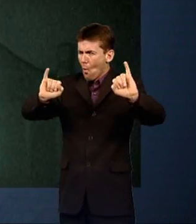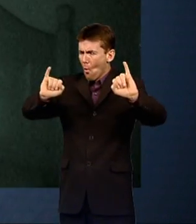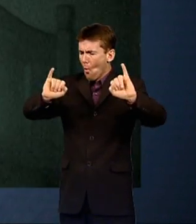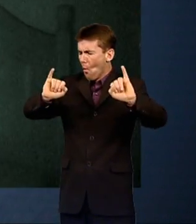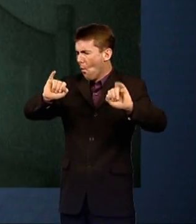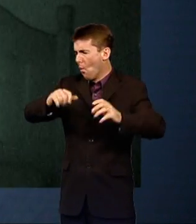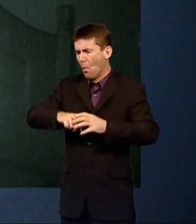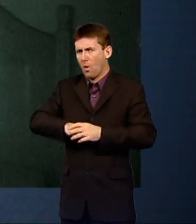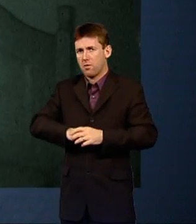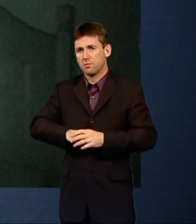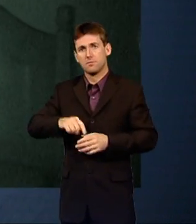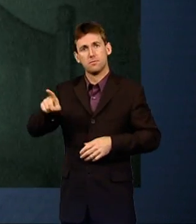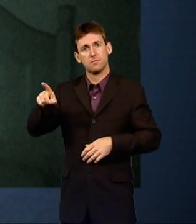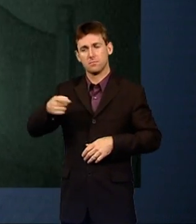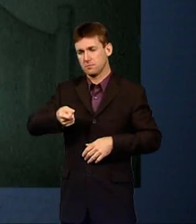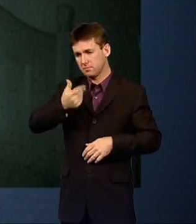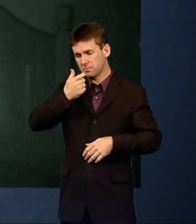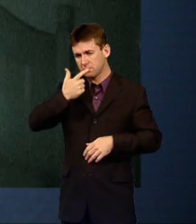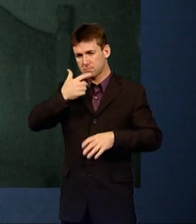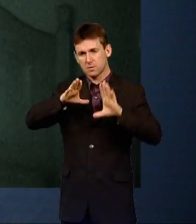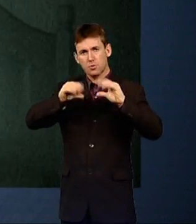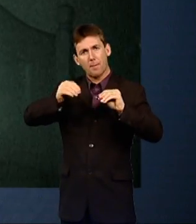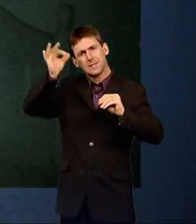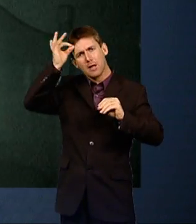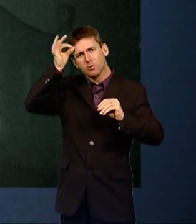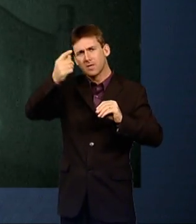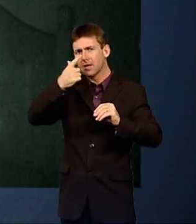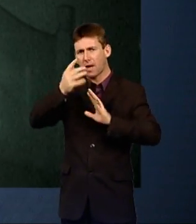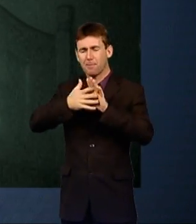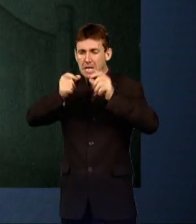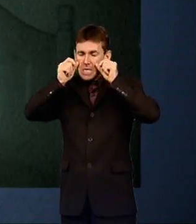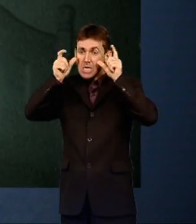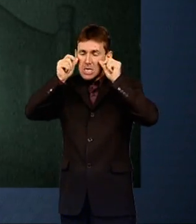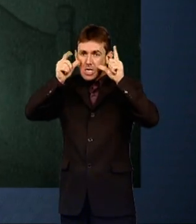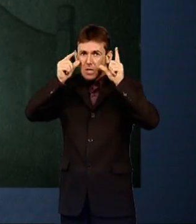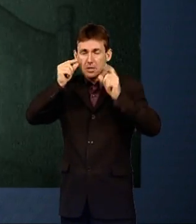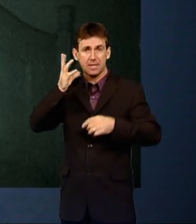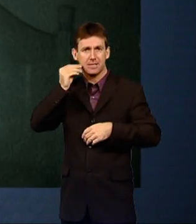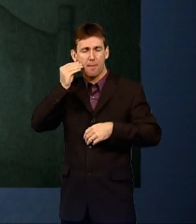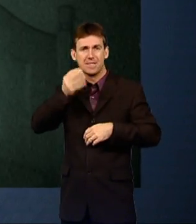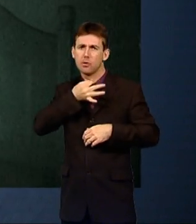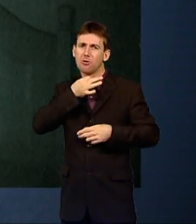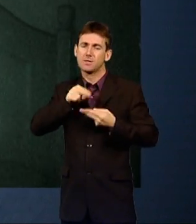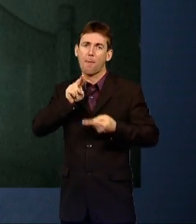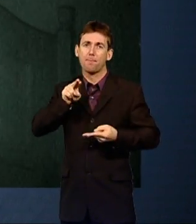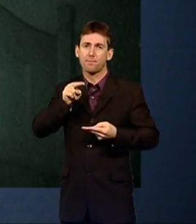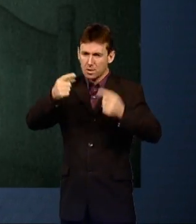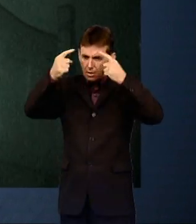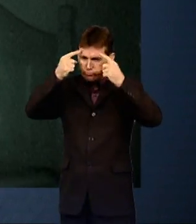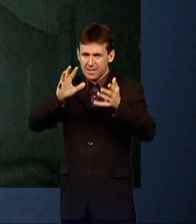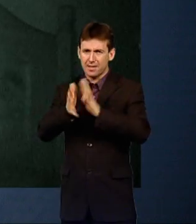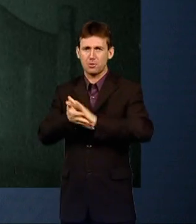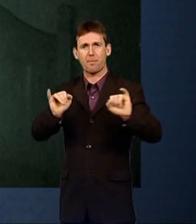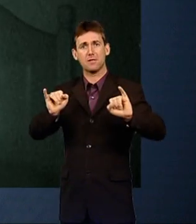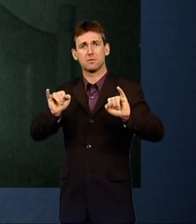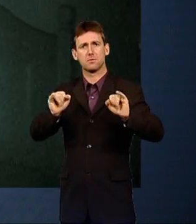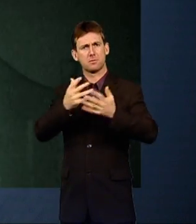Anti-psychotics are known to cause insomnia, diabetes and even brain damage in adults. Again, the Department of Health doesn't know how